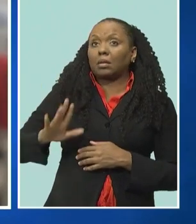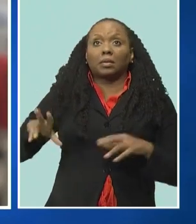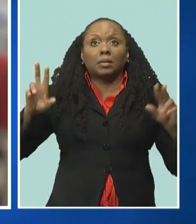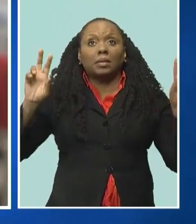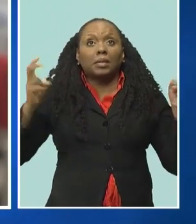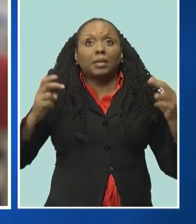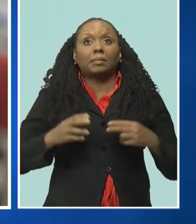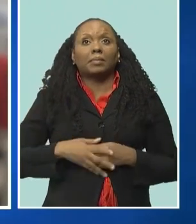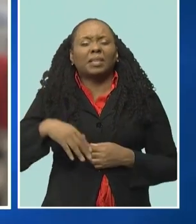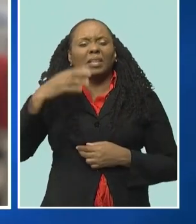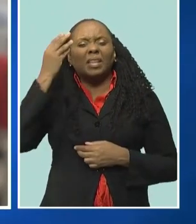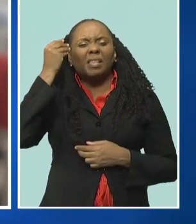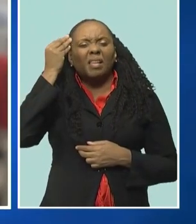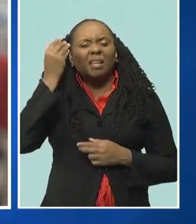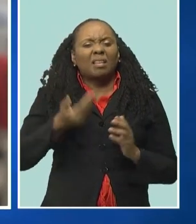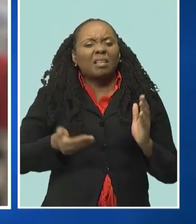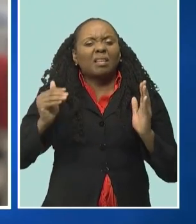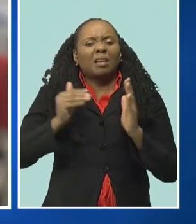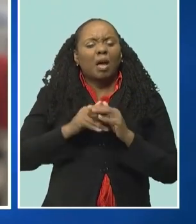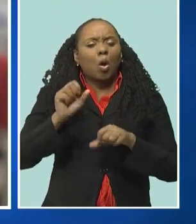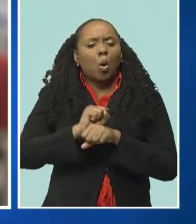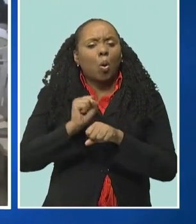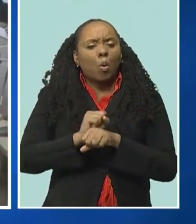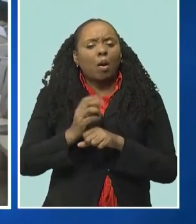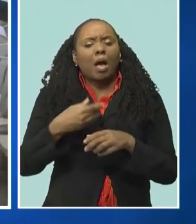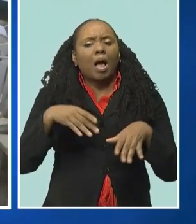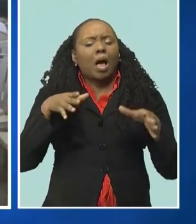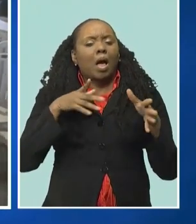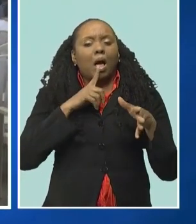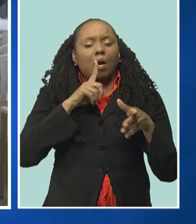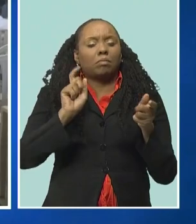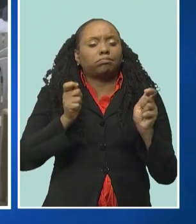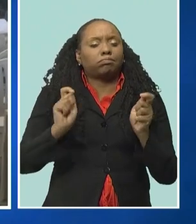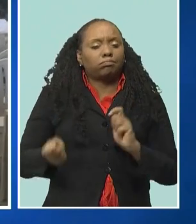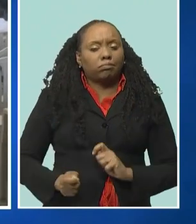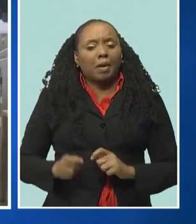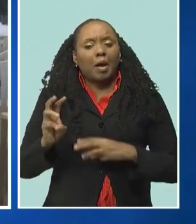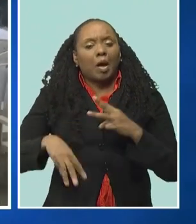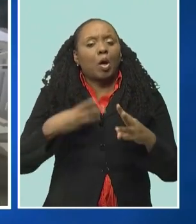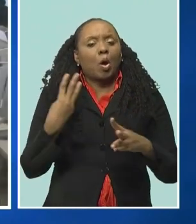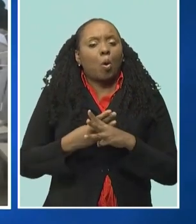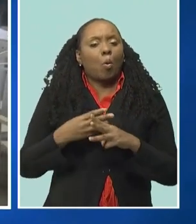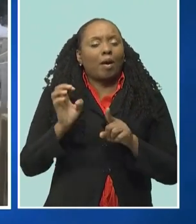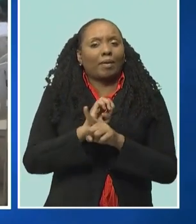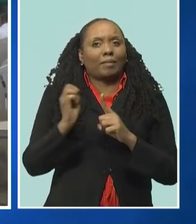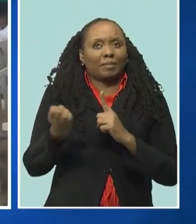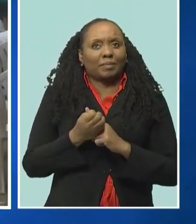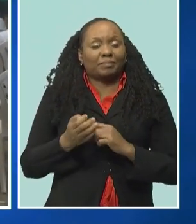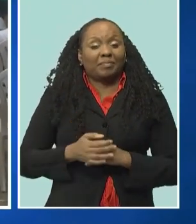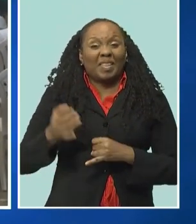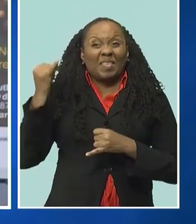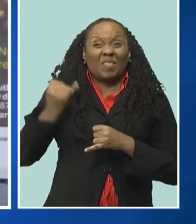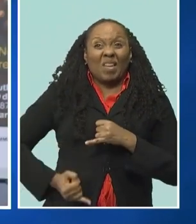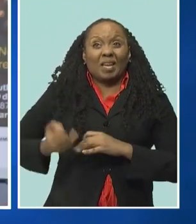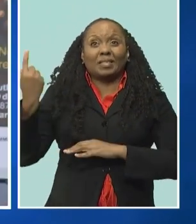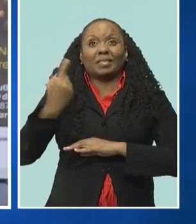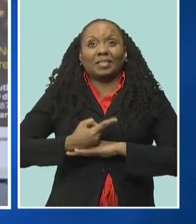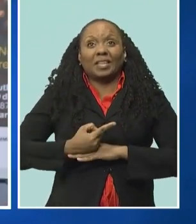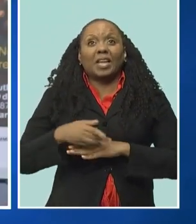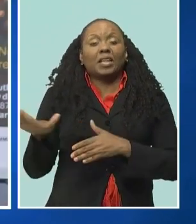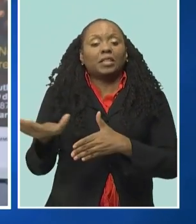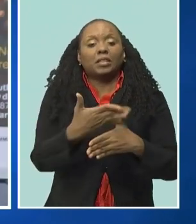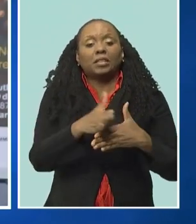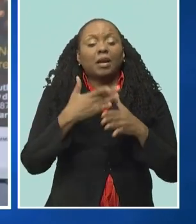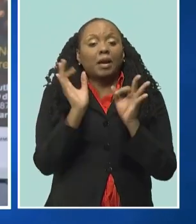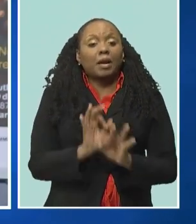Rethinking the Workplace Defining the New World of Work. And that's where the team from YES came in on the final day of the exercise sharing important